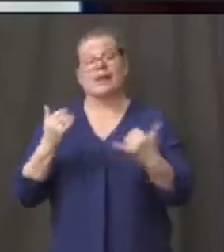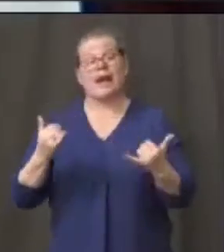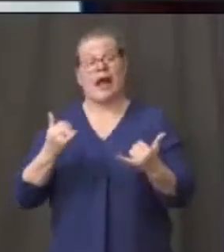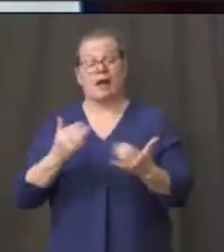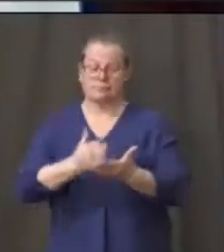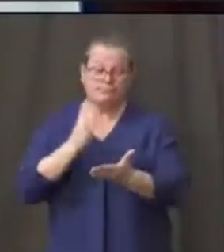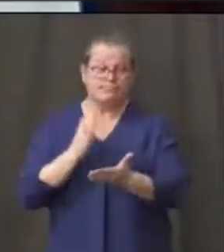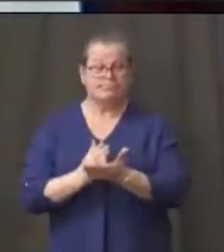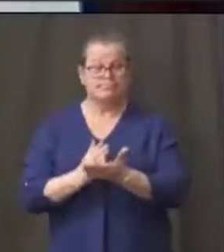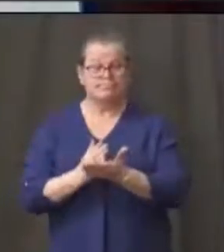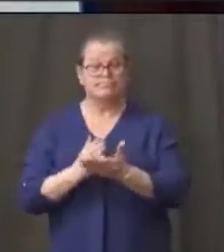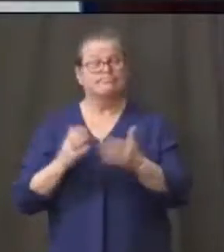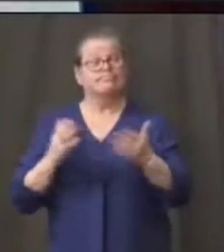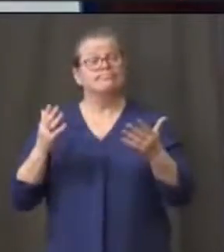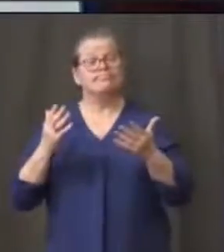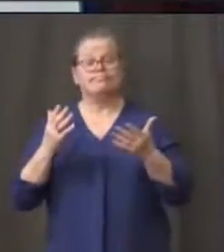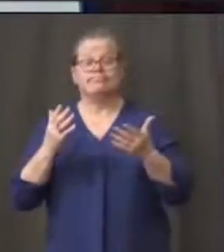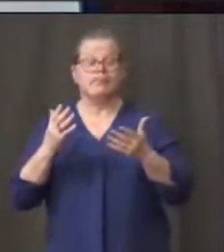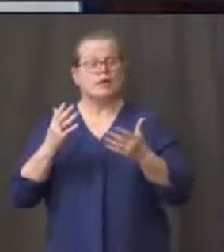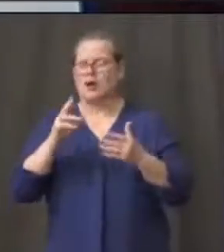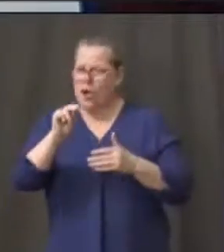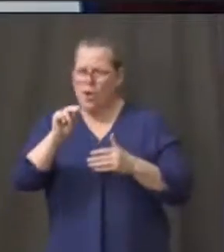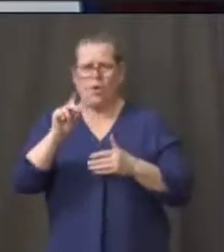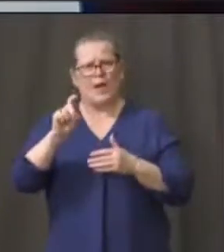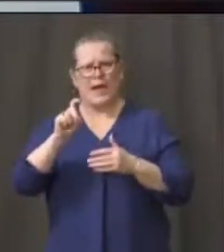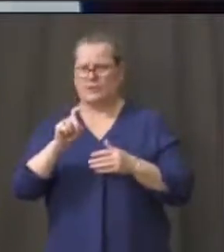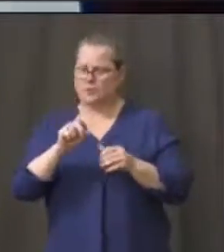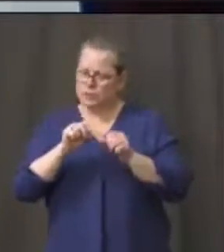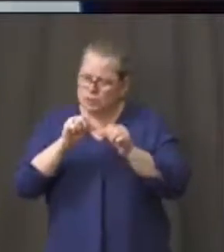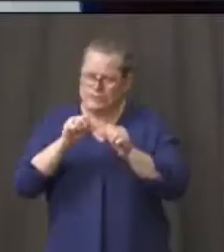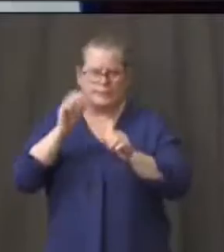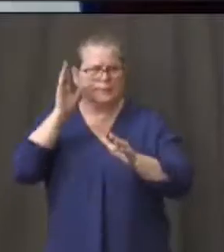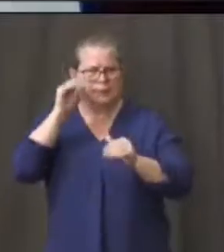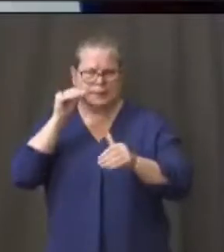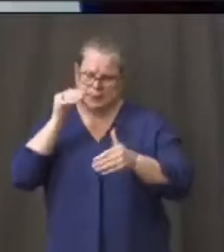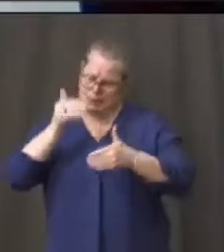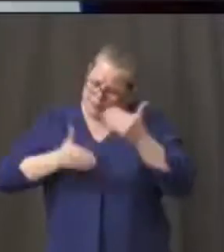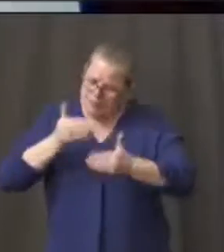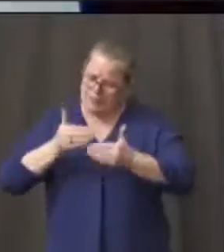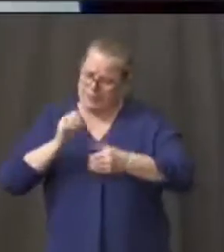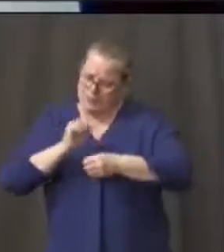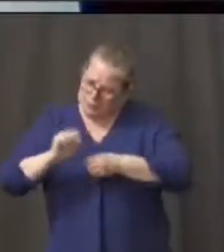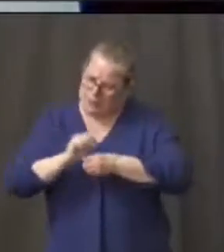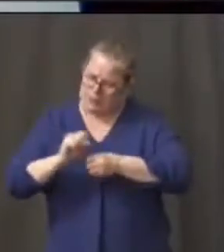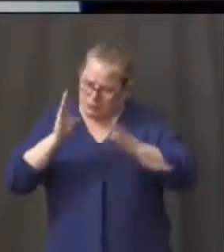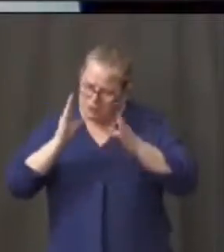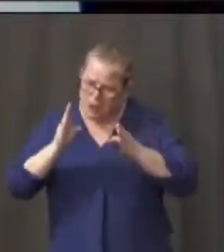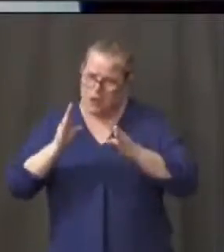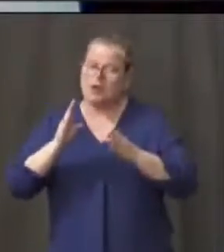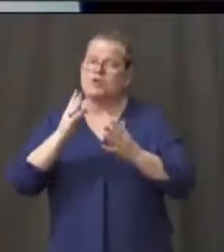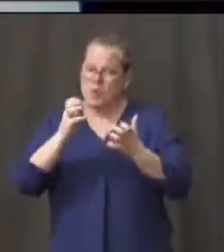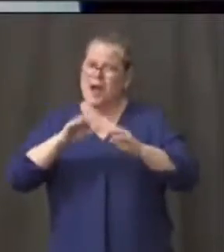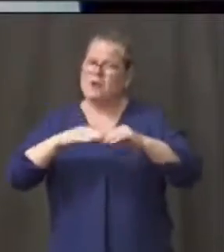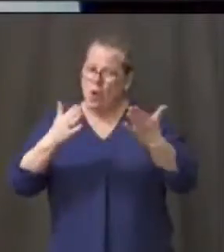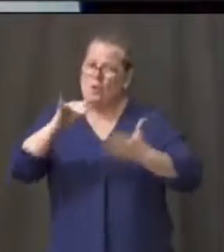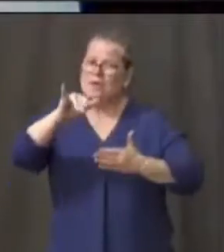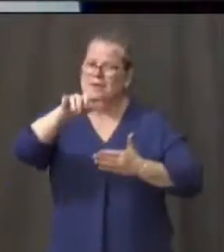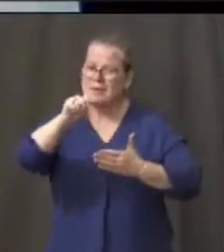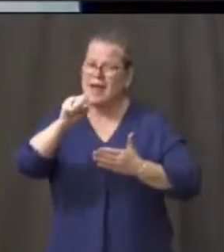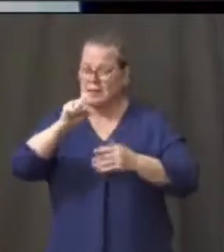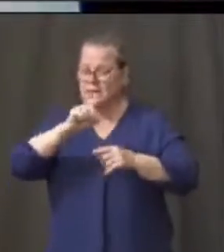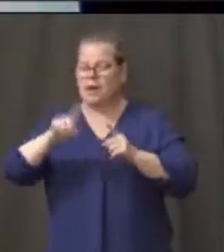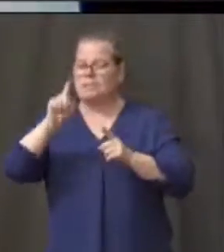metal. We want to open. We have to open and we have to do it safely. And that's the most important thing as we look forward together.